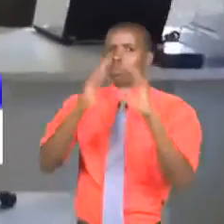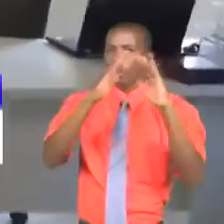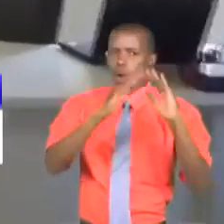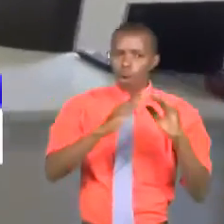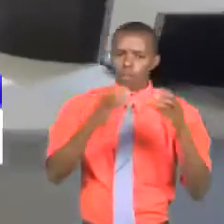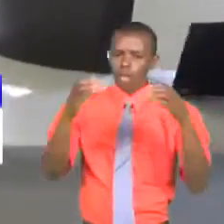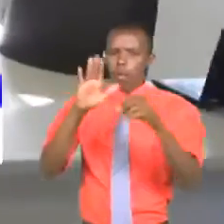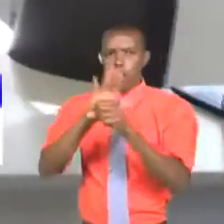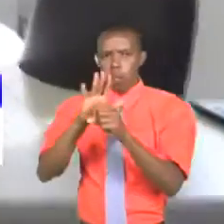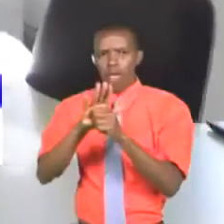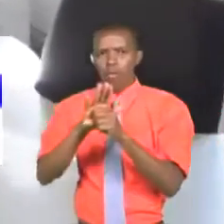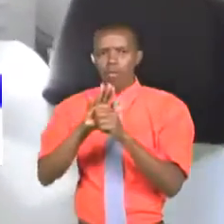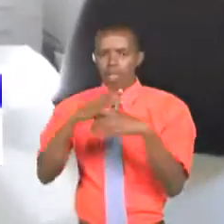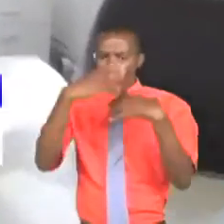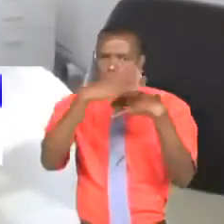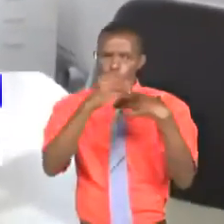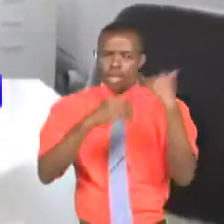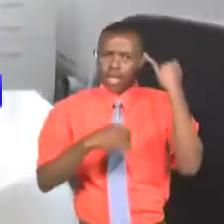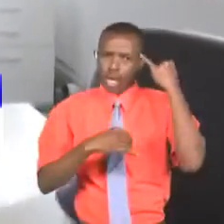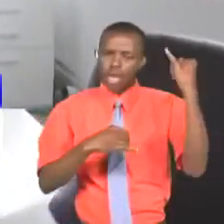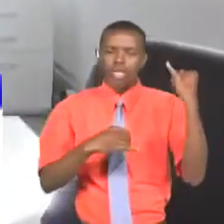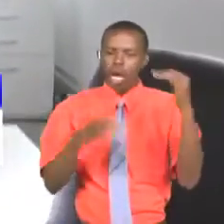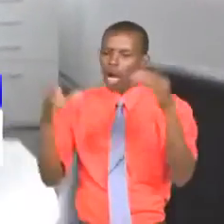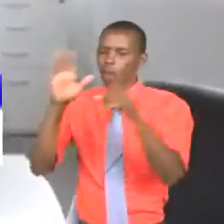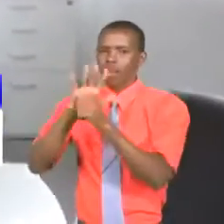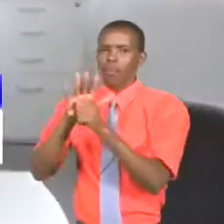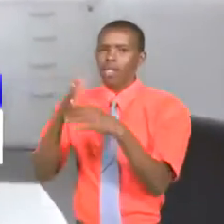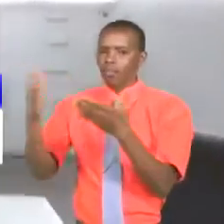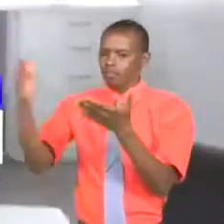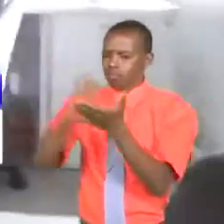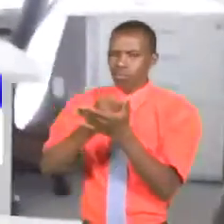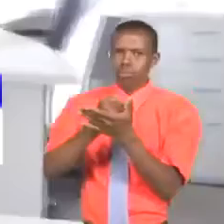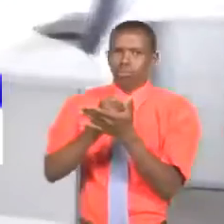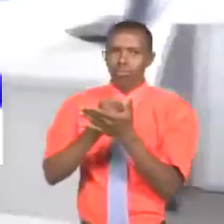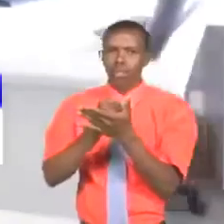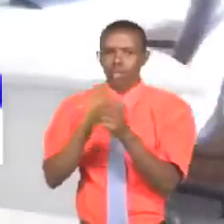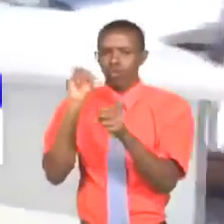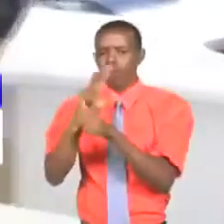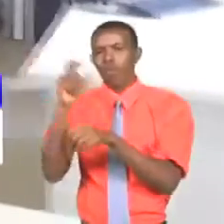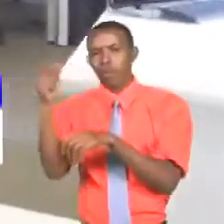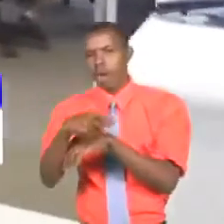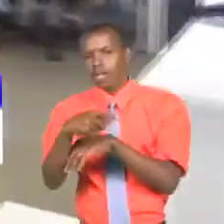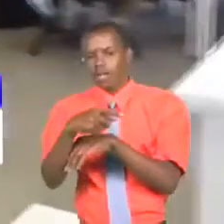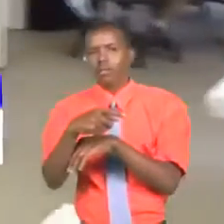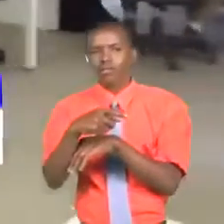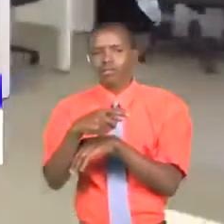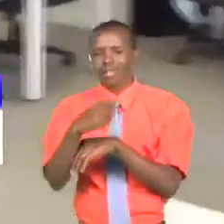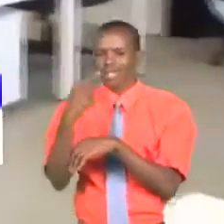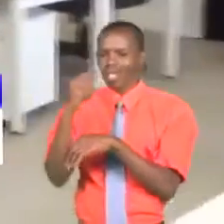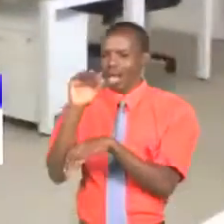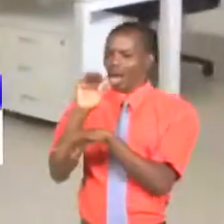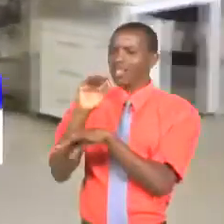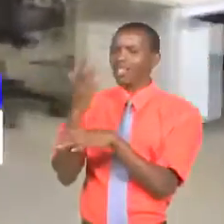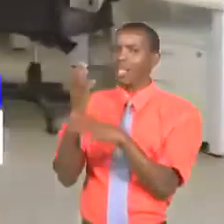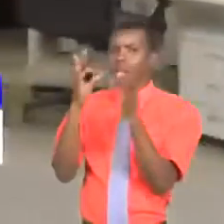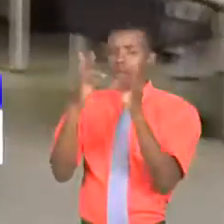A lot of companies have taken that thing so seriously that we have many companies where employees have not come for 12 months. So they're asking themselves the question